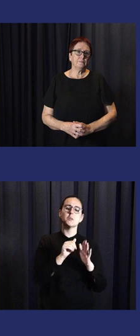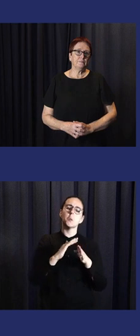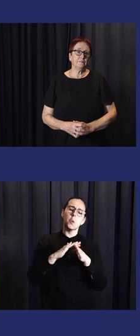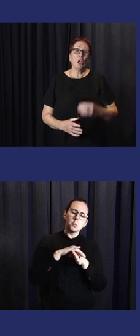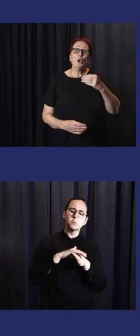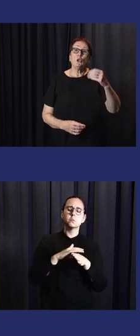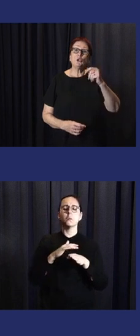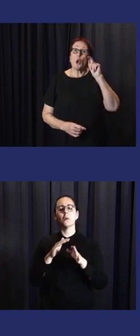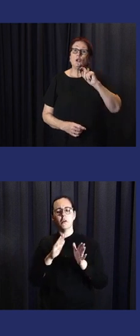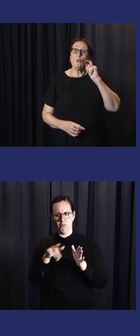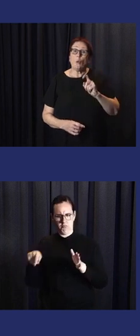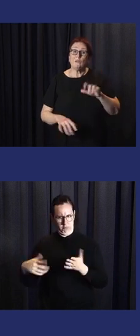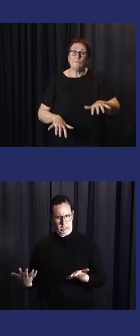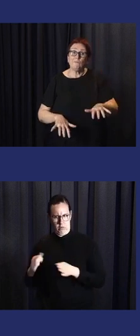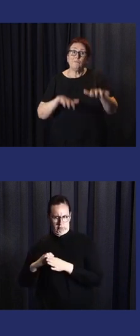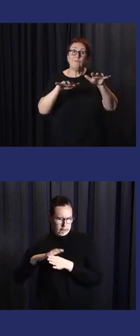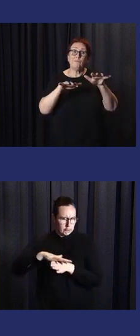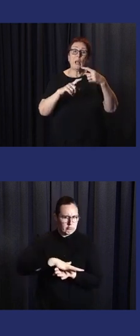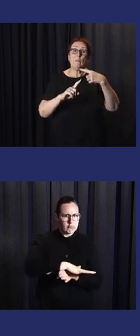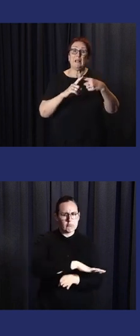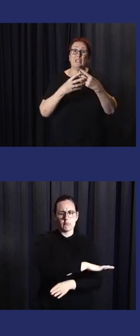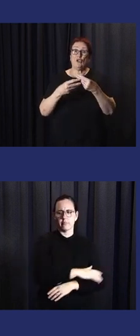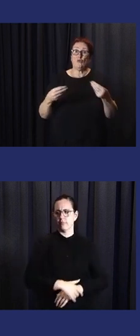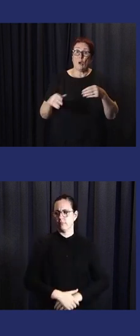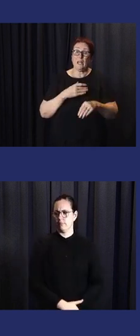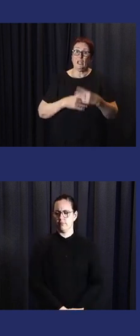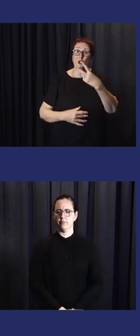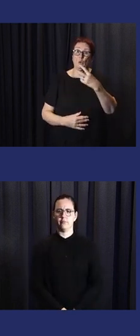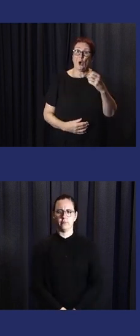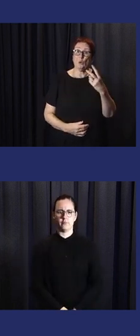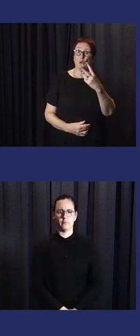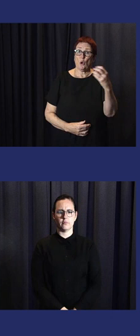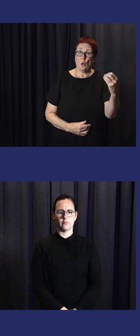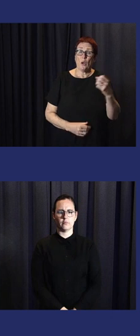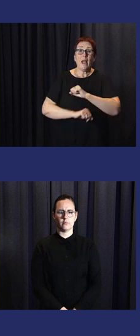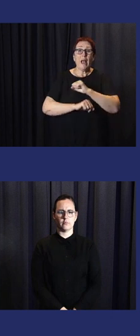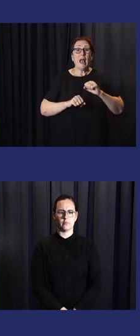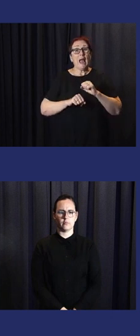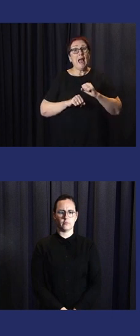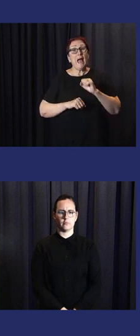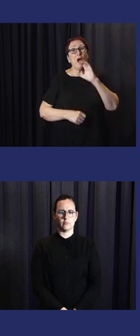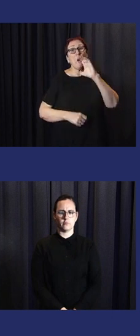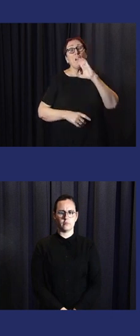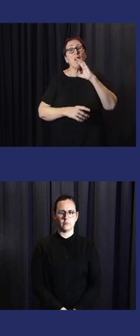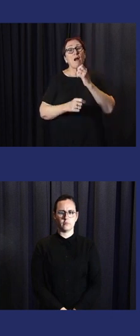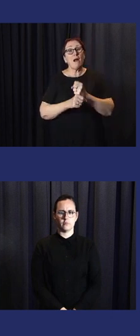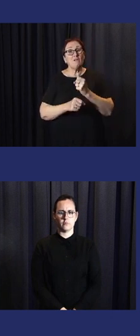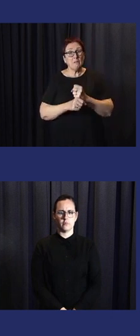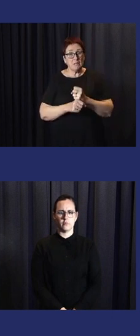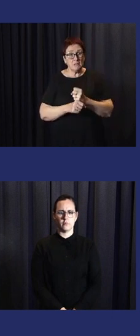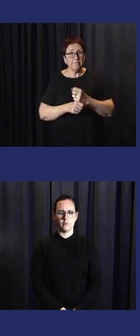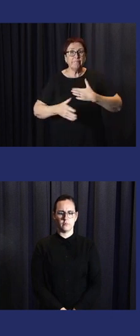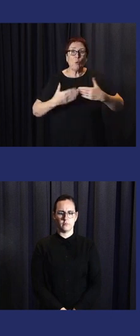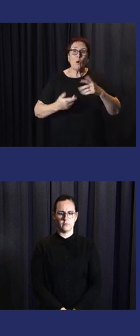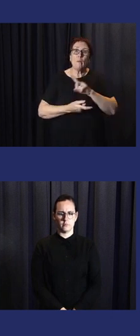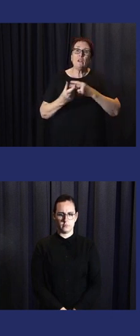And the anti-passery action, the saltwater institution and drought 2020.